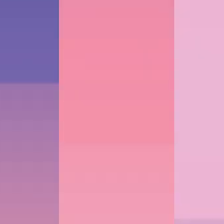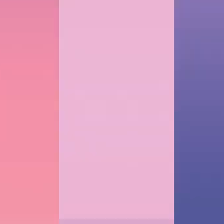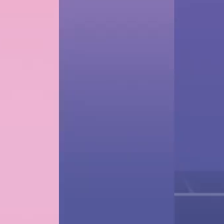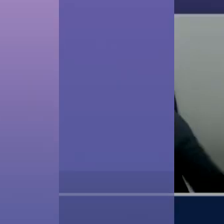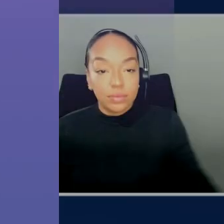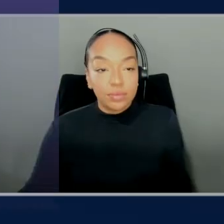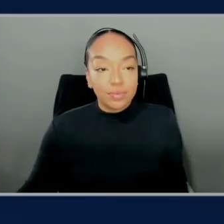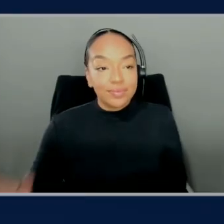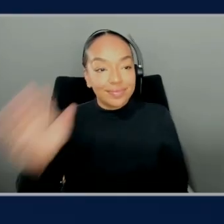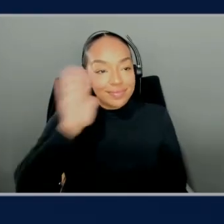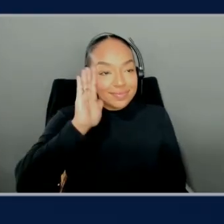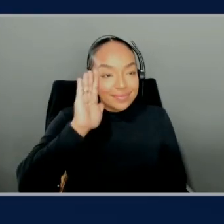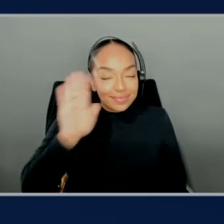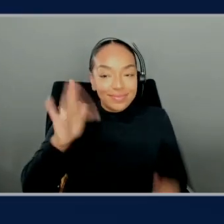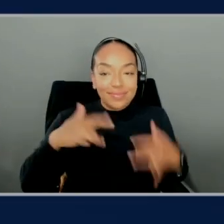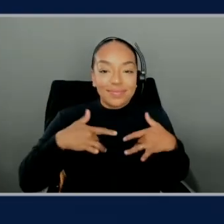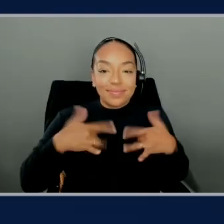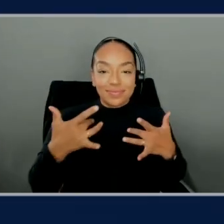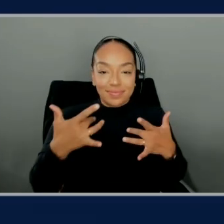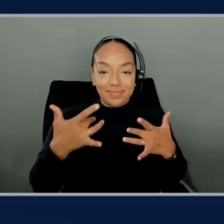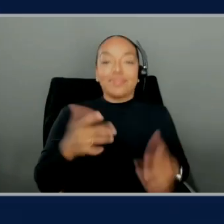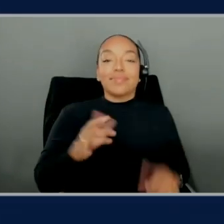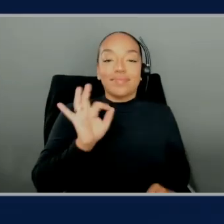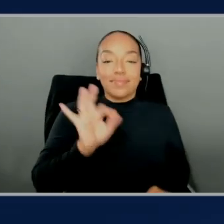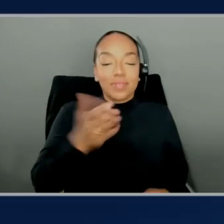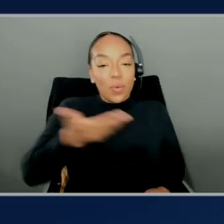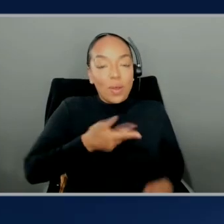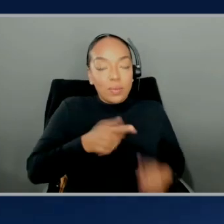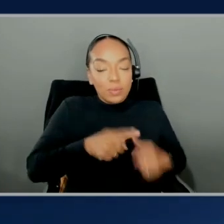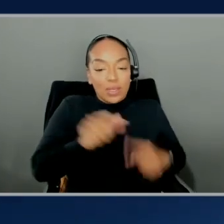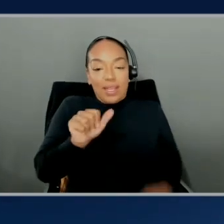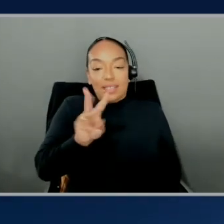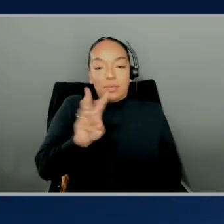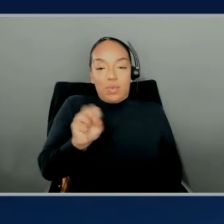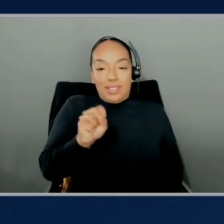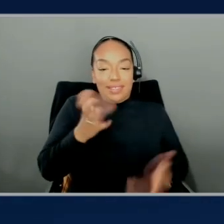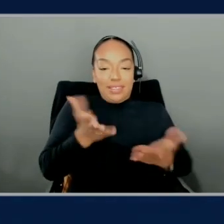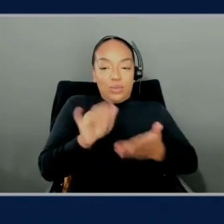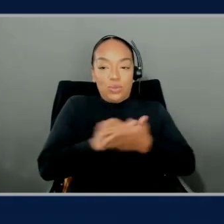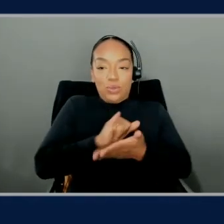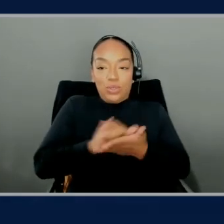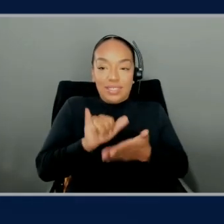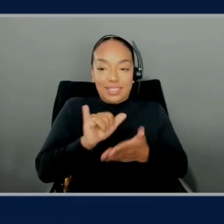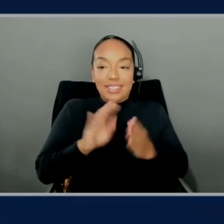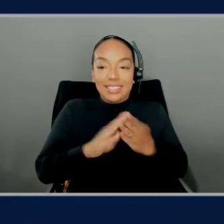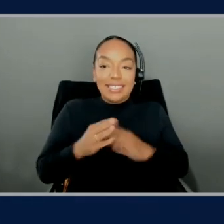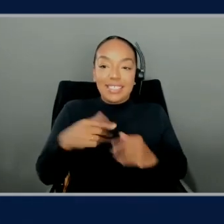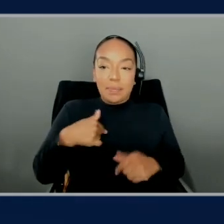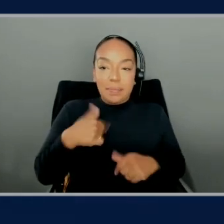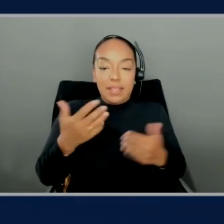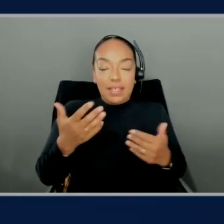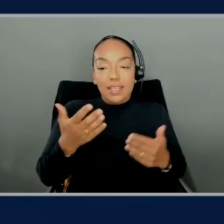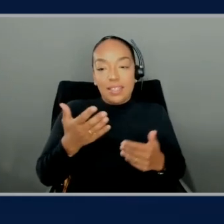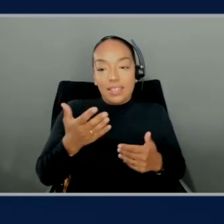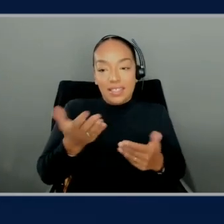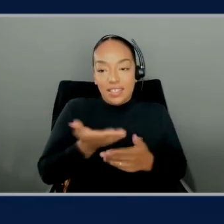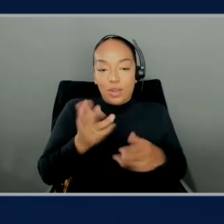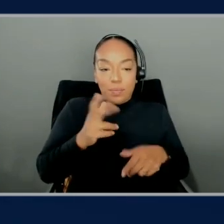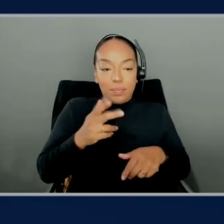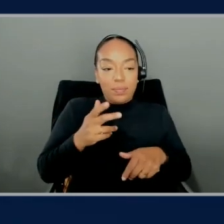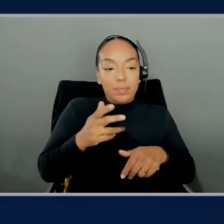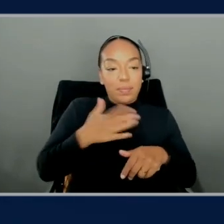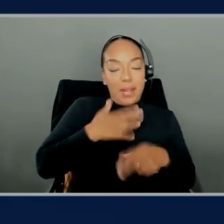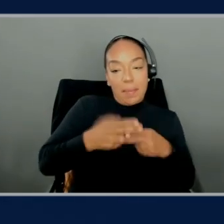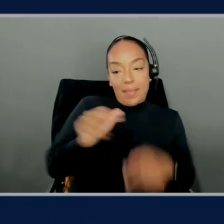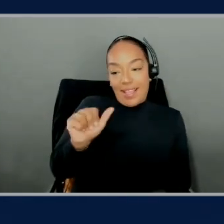Welcome to the AWS Summit in New York City. My name is Aaron Hunter. I'm a Principal Developer Advocate on the AWS Training Live Team. Joined with my good friend,